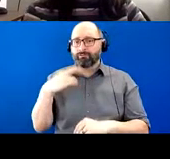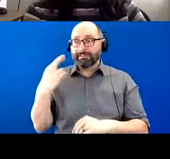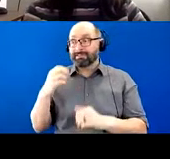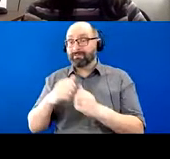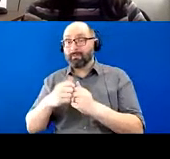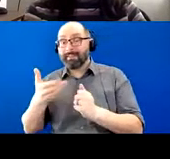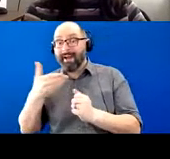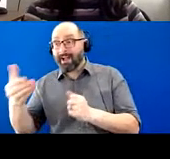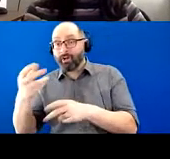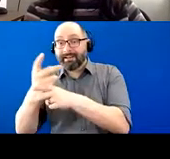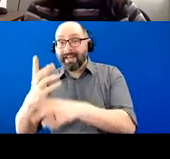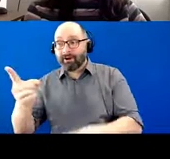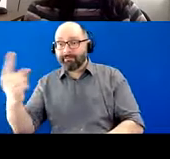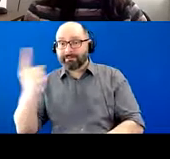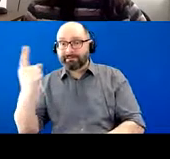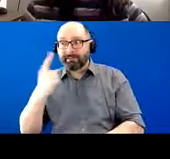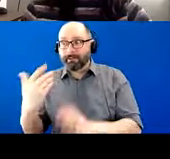and kind of finding new people.